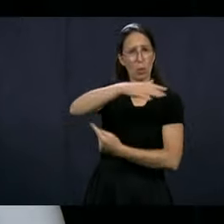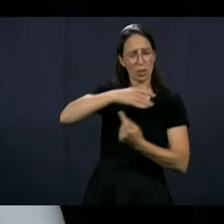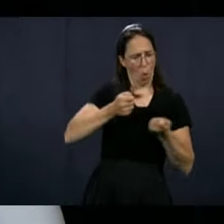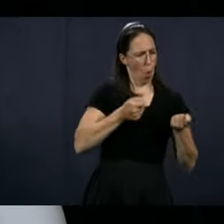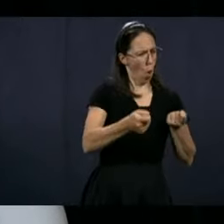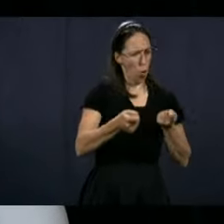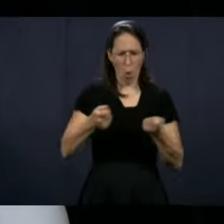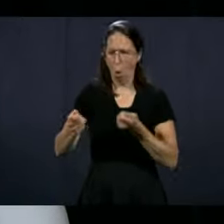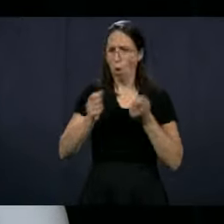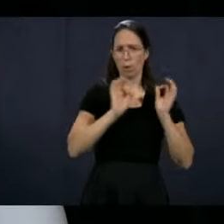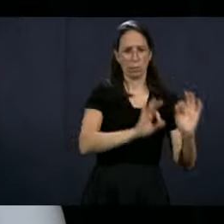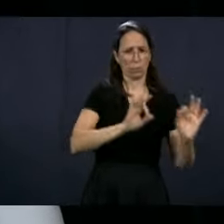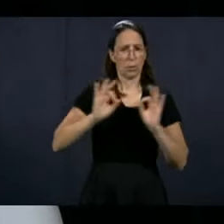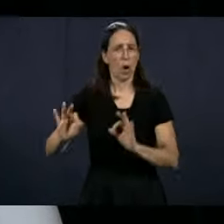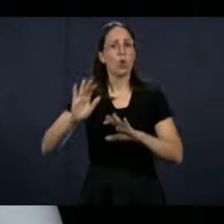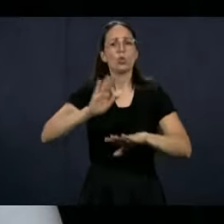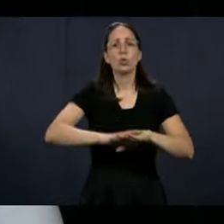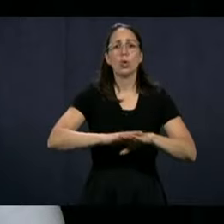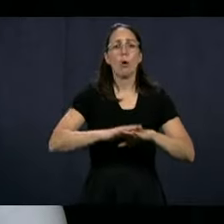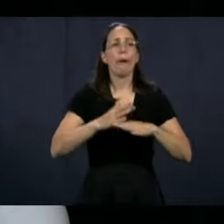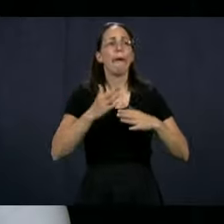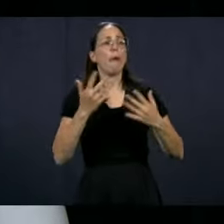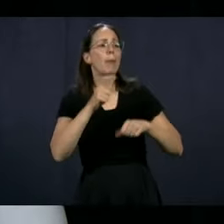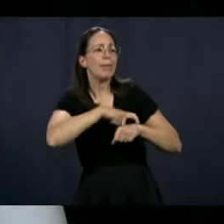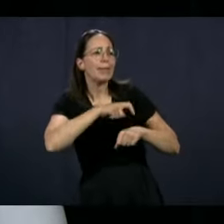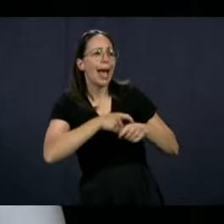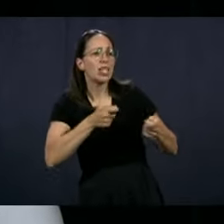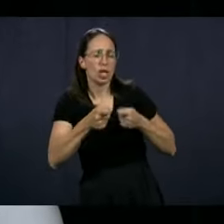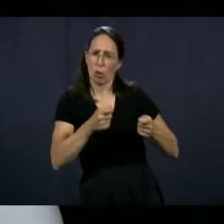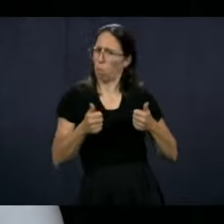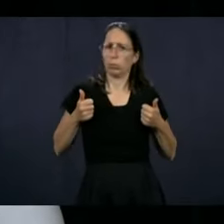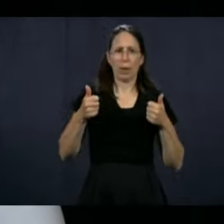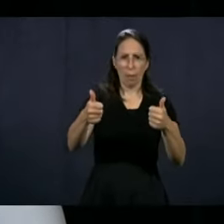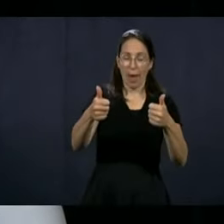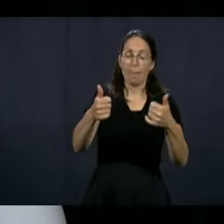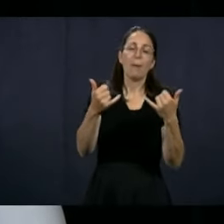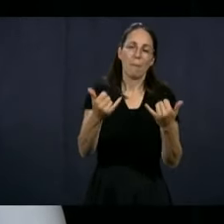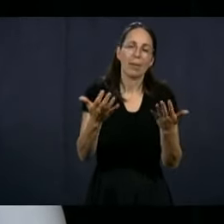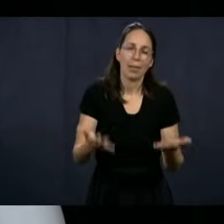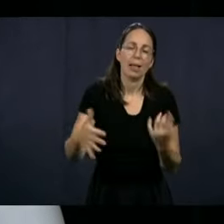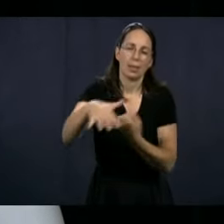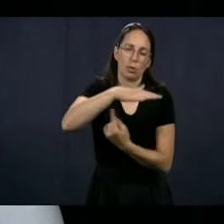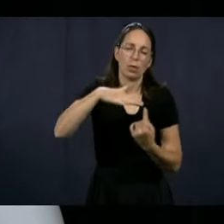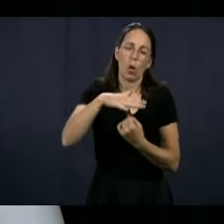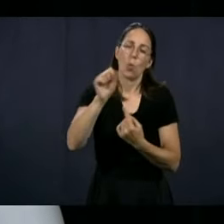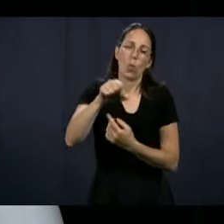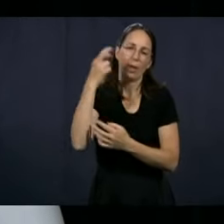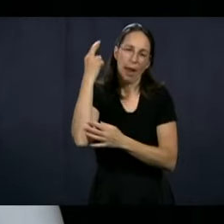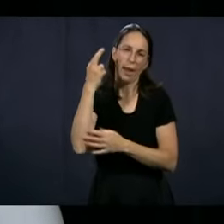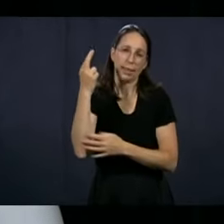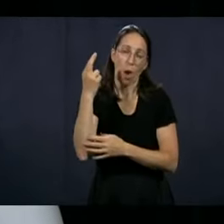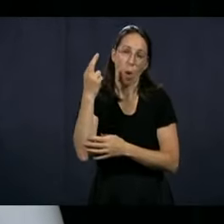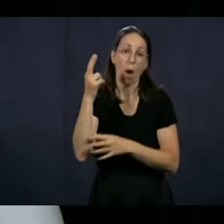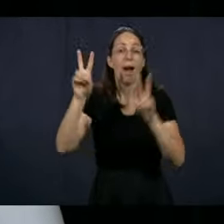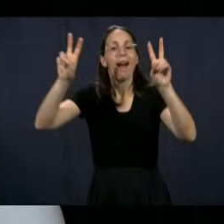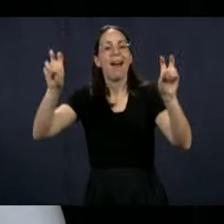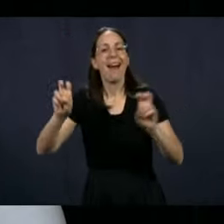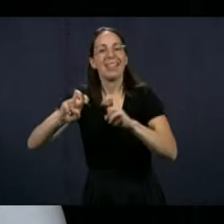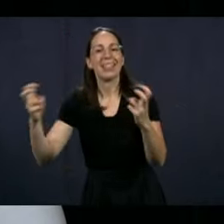in terms of the management of the delays in justice. But now you're right. We had to find a solution.